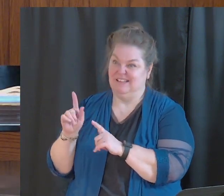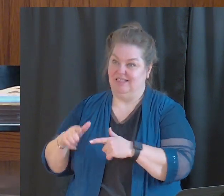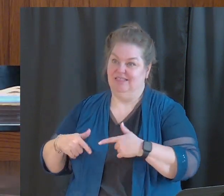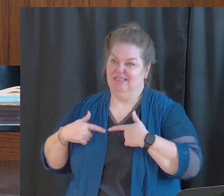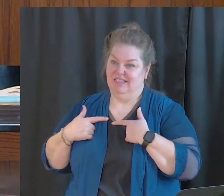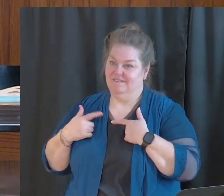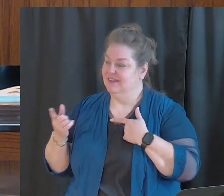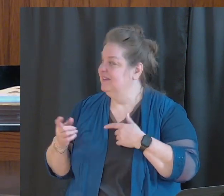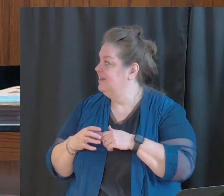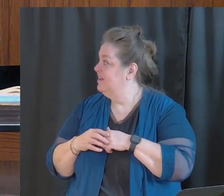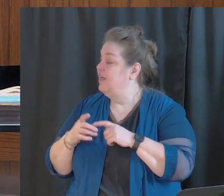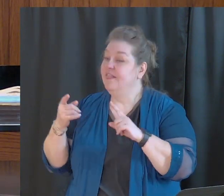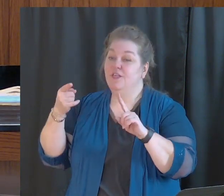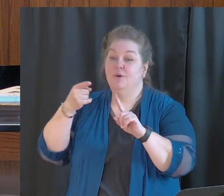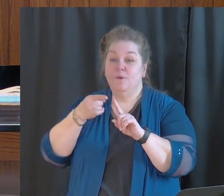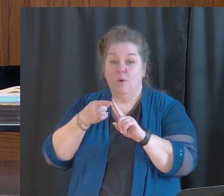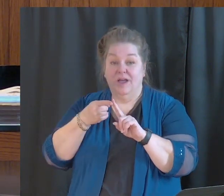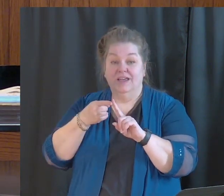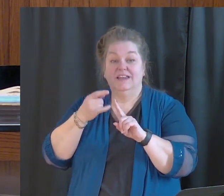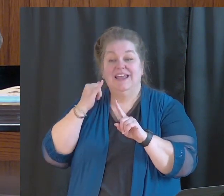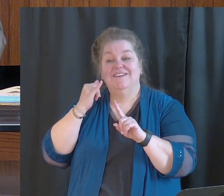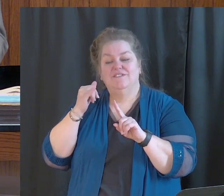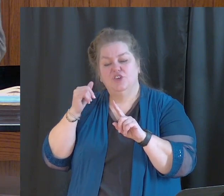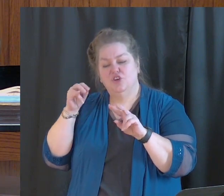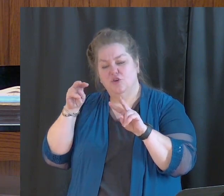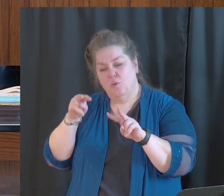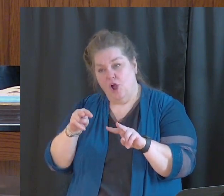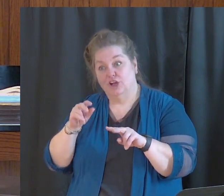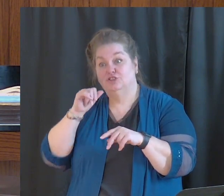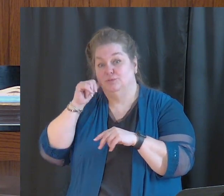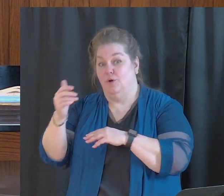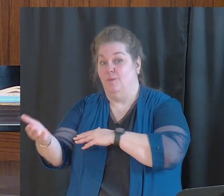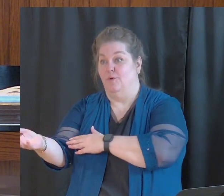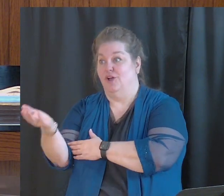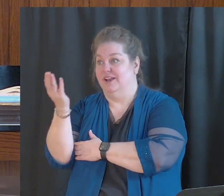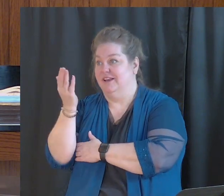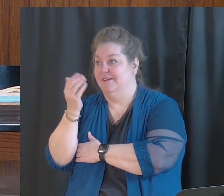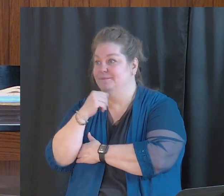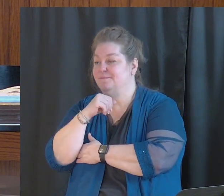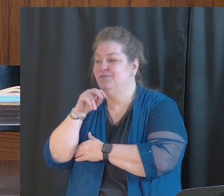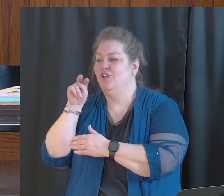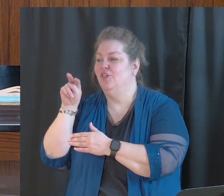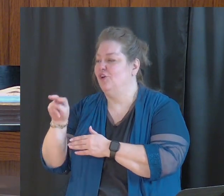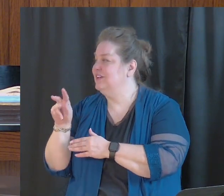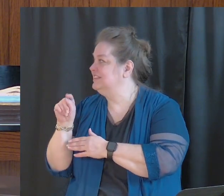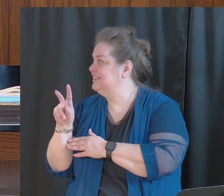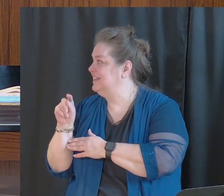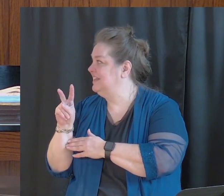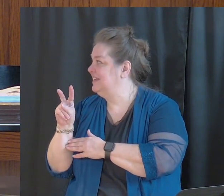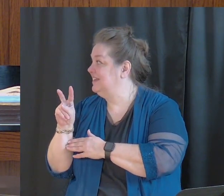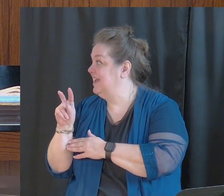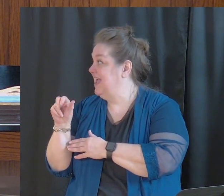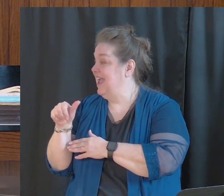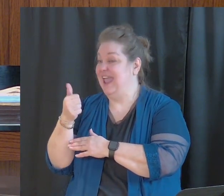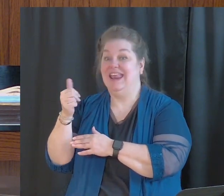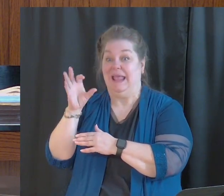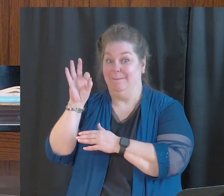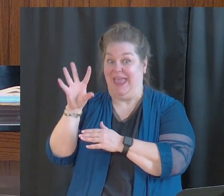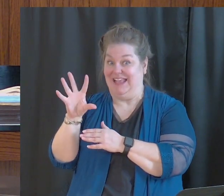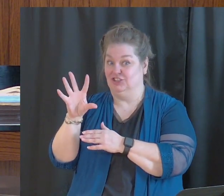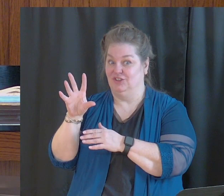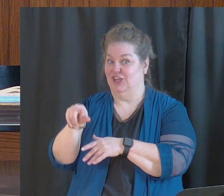The point of that is if you go to and watch tomorrow morning, turn on your television to any number of these pastors